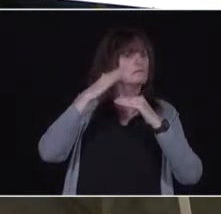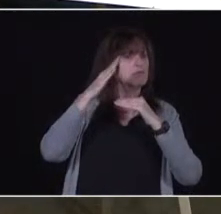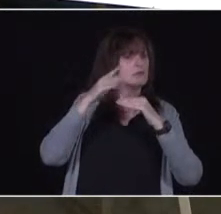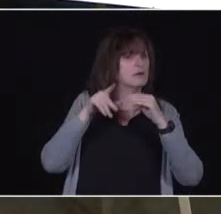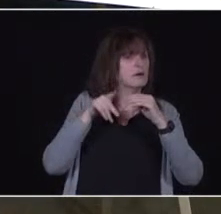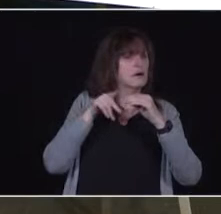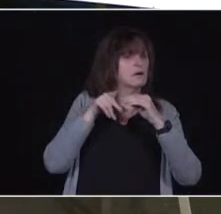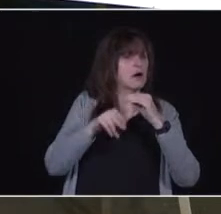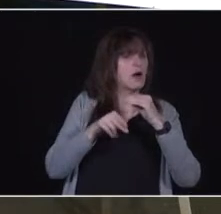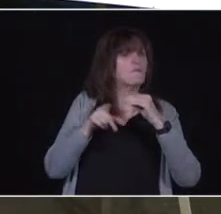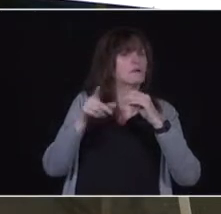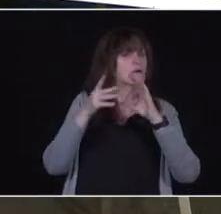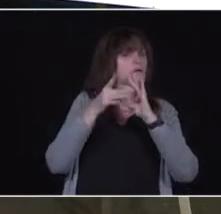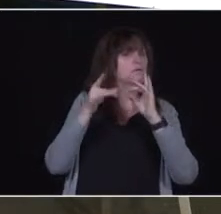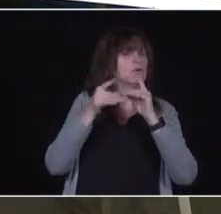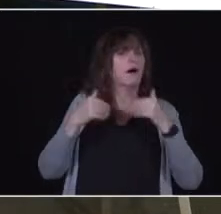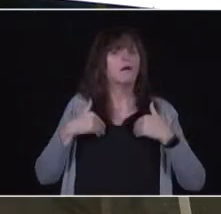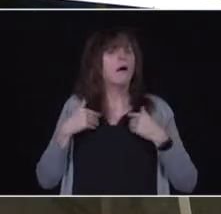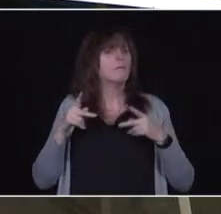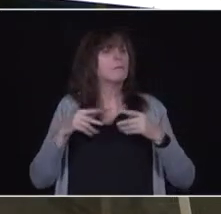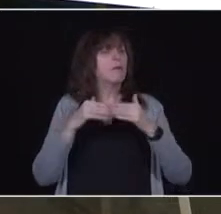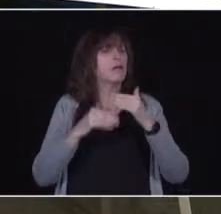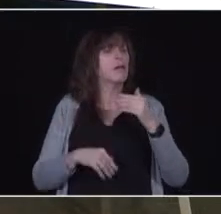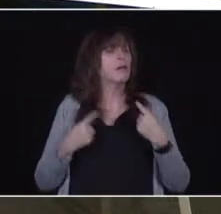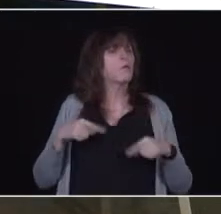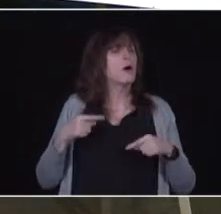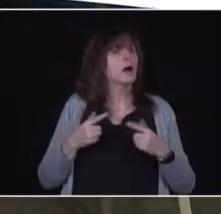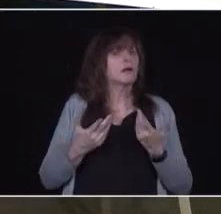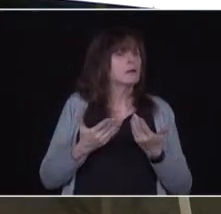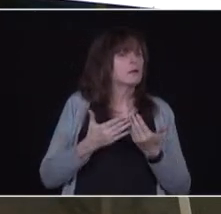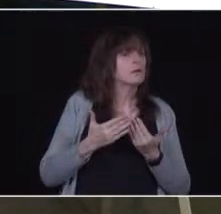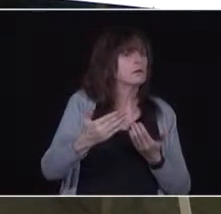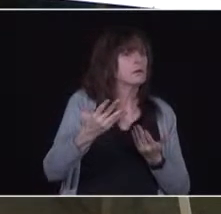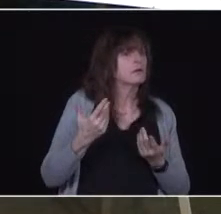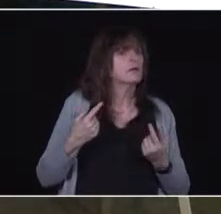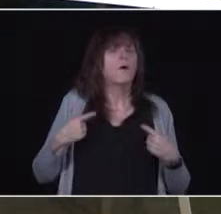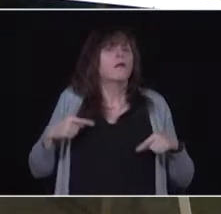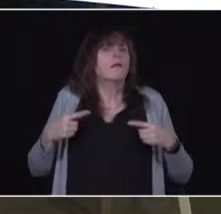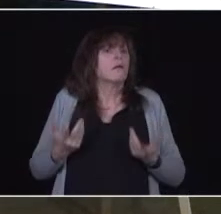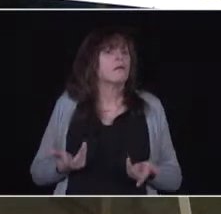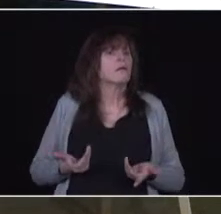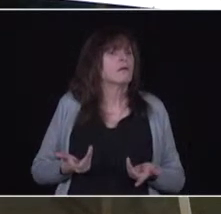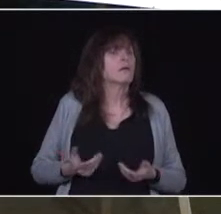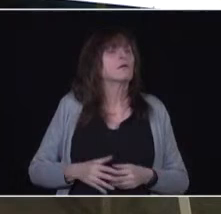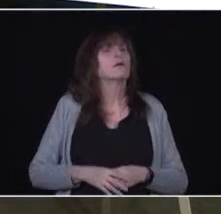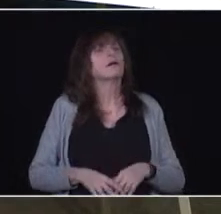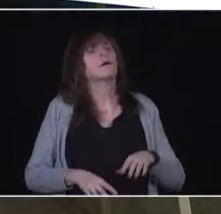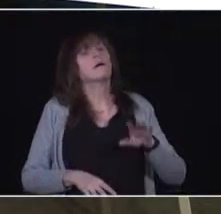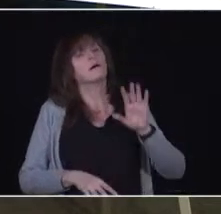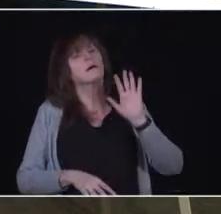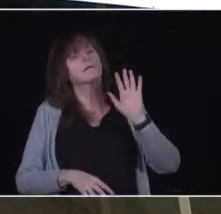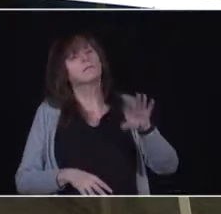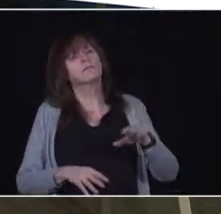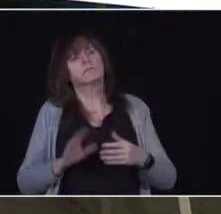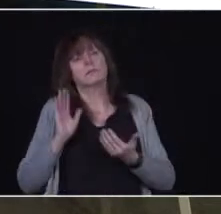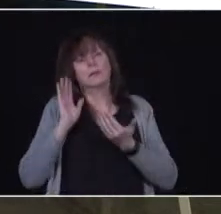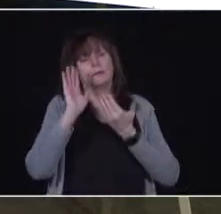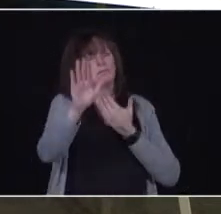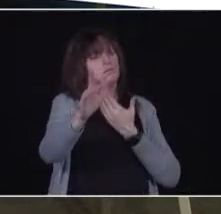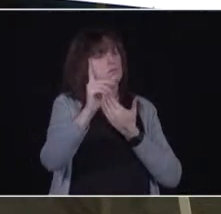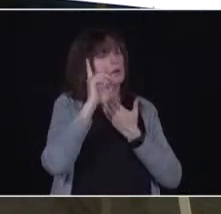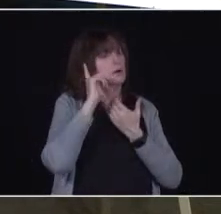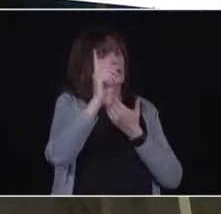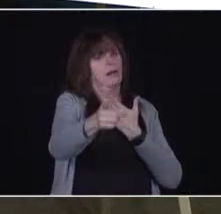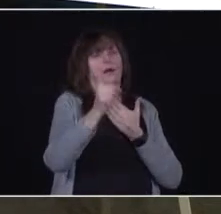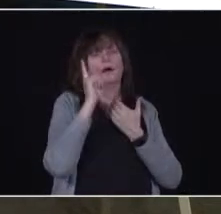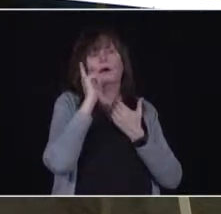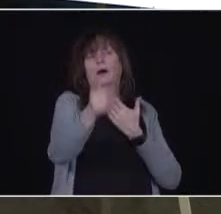determining factor? Thank you. First of all, that's a ways out there to start with. There will be an ongoing discussion as